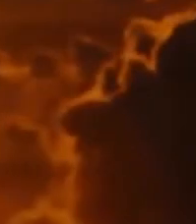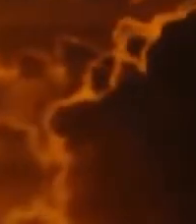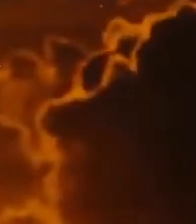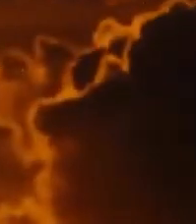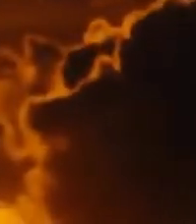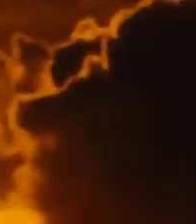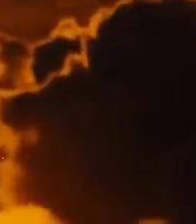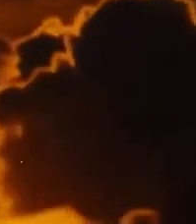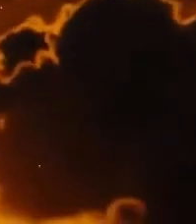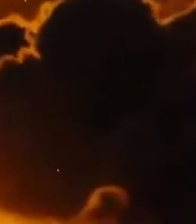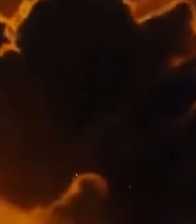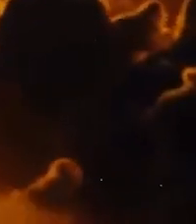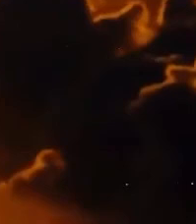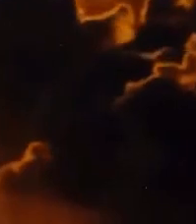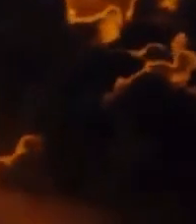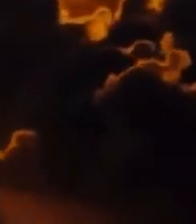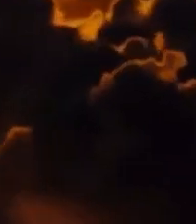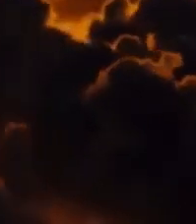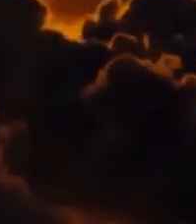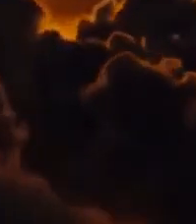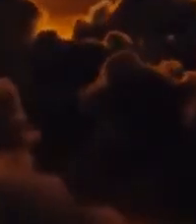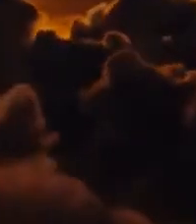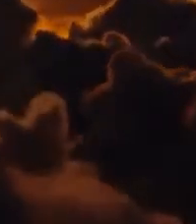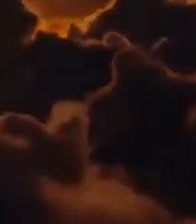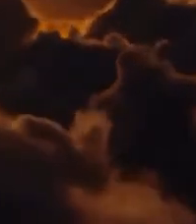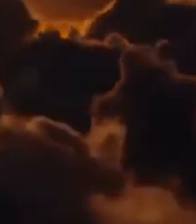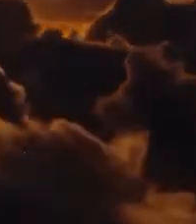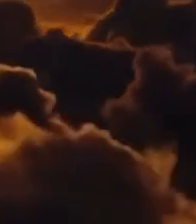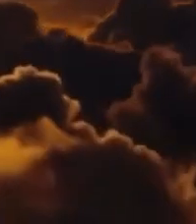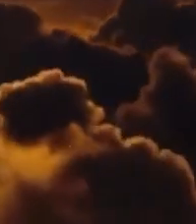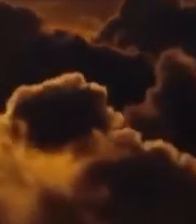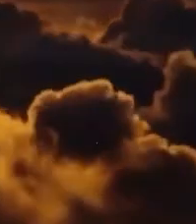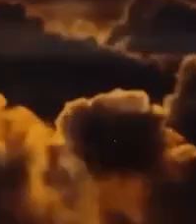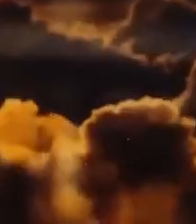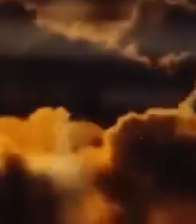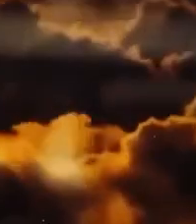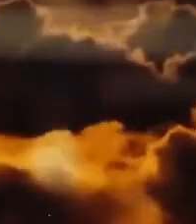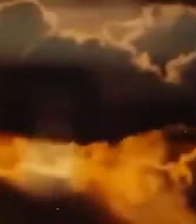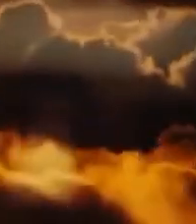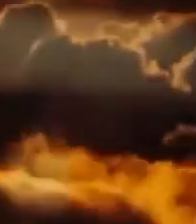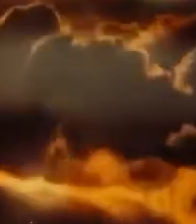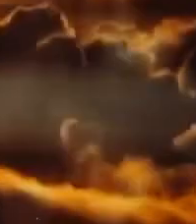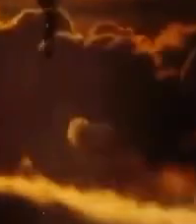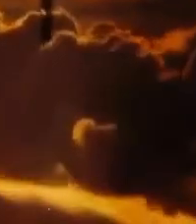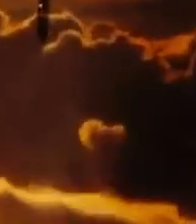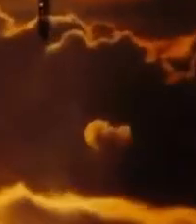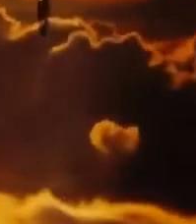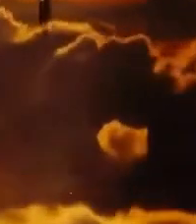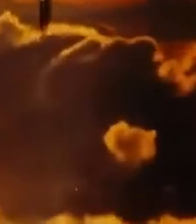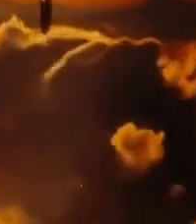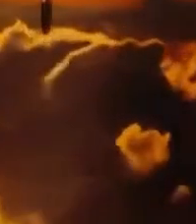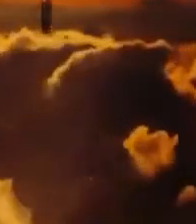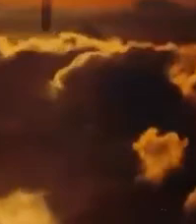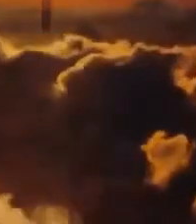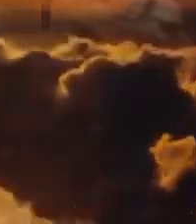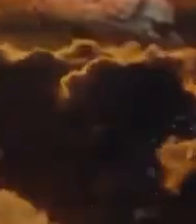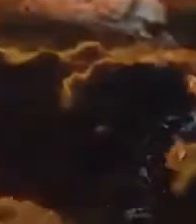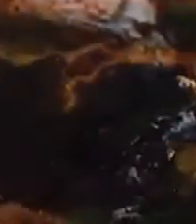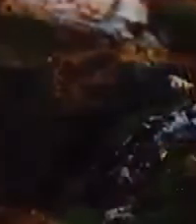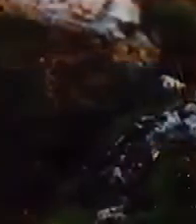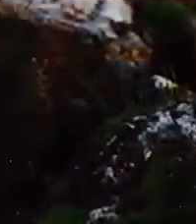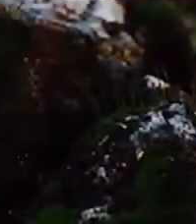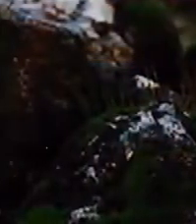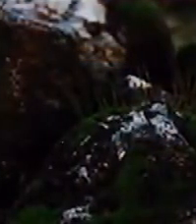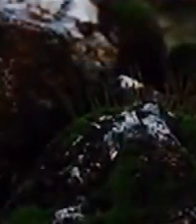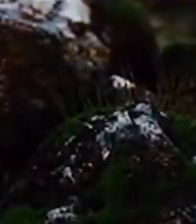We wish out the song of victory Song of victory We